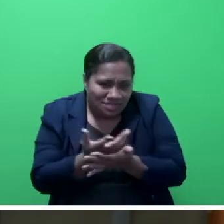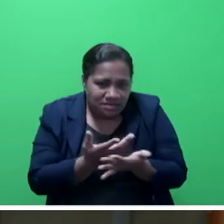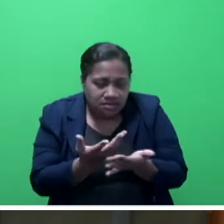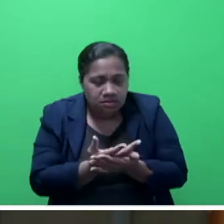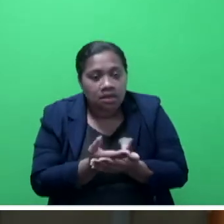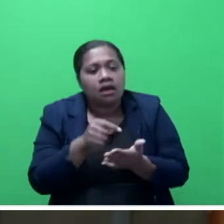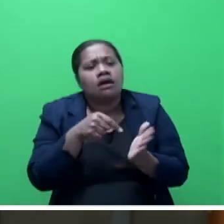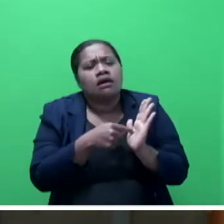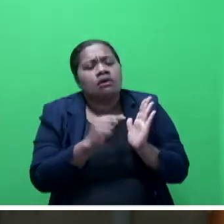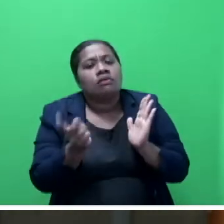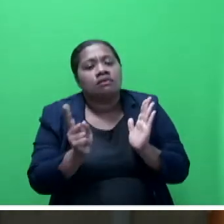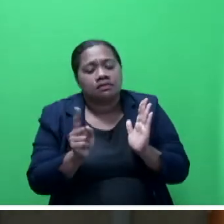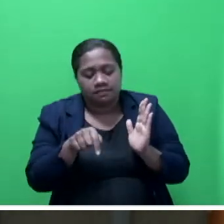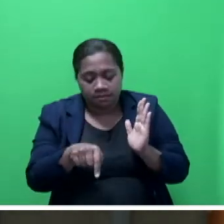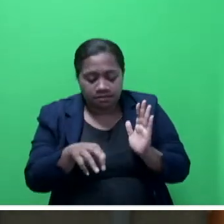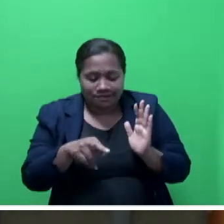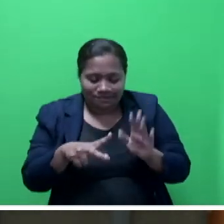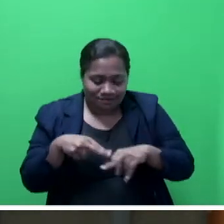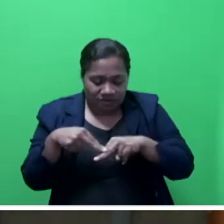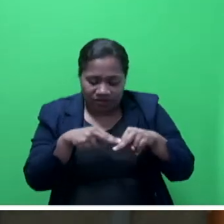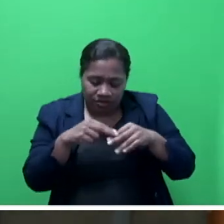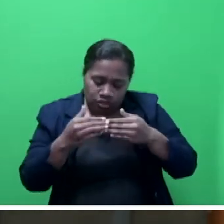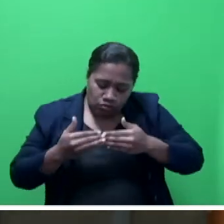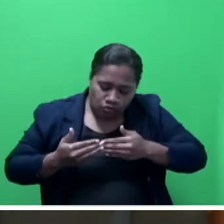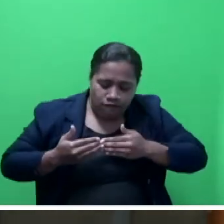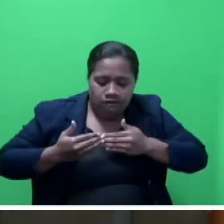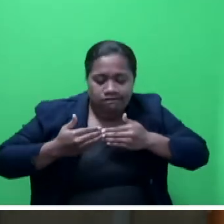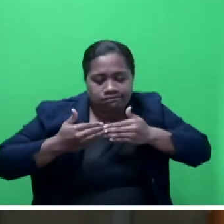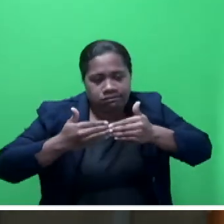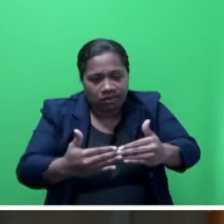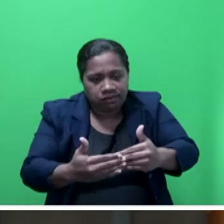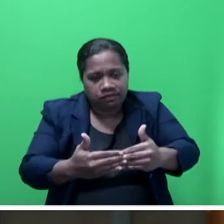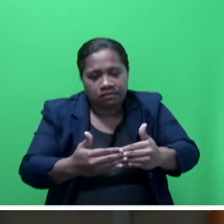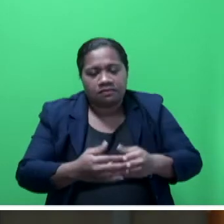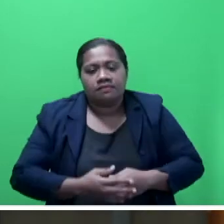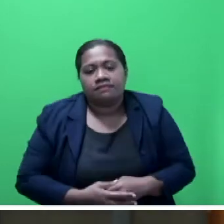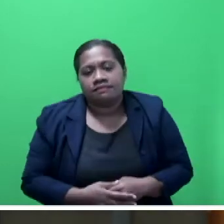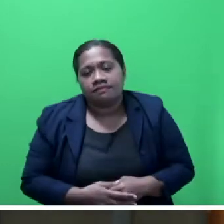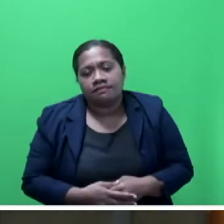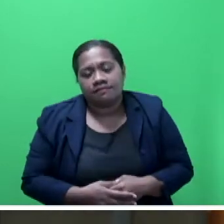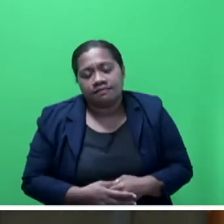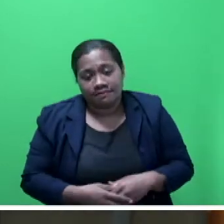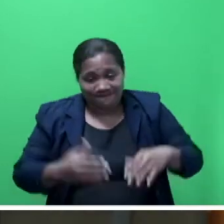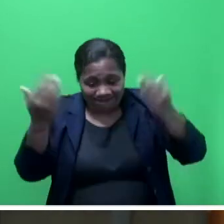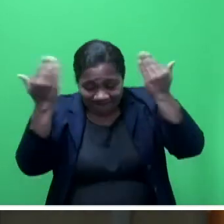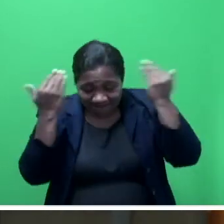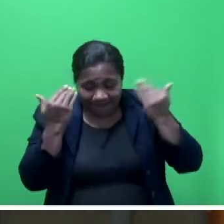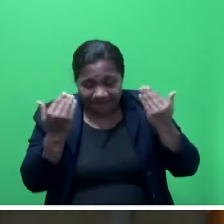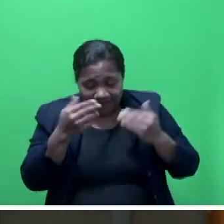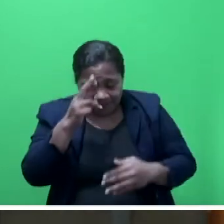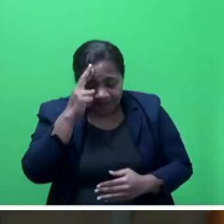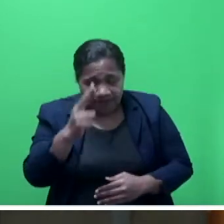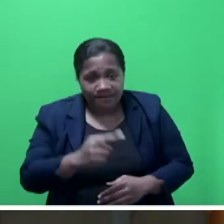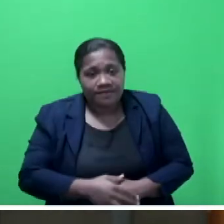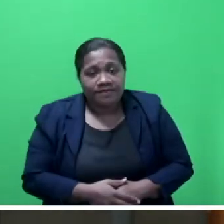means of moving Fiji towards recovery and beyond. Mr Speaker Say, in an uncertain